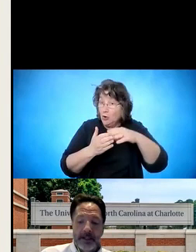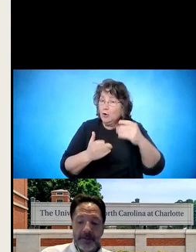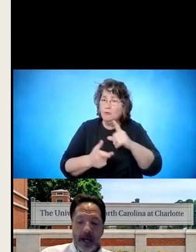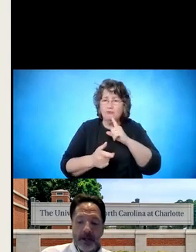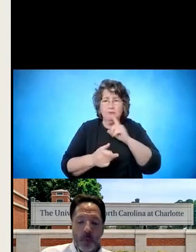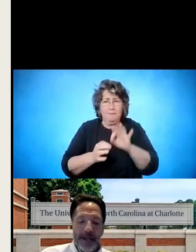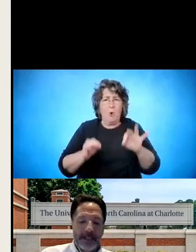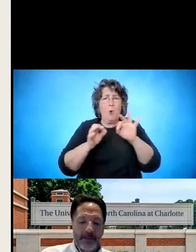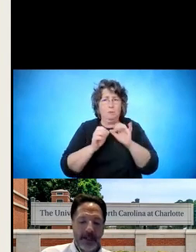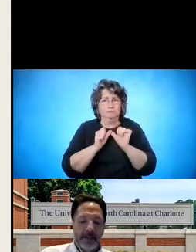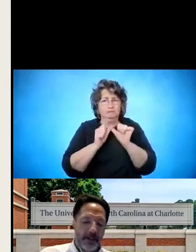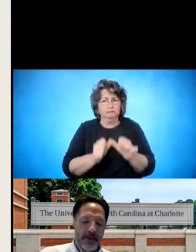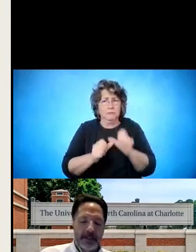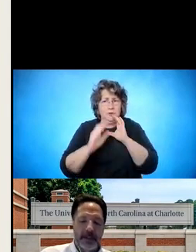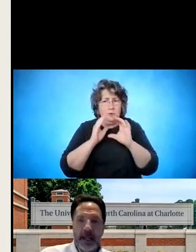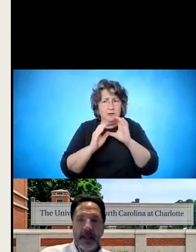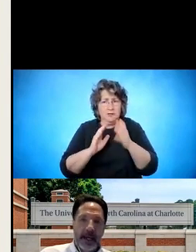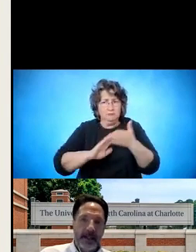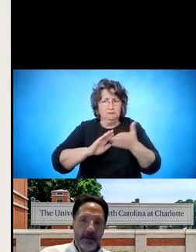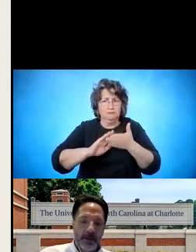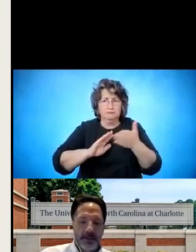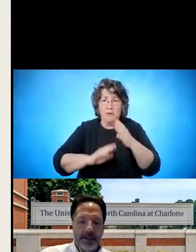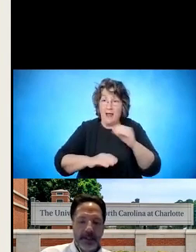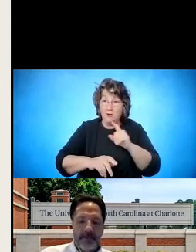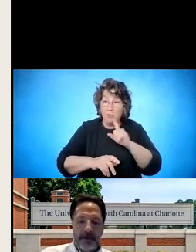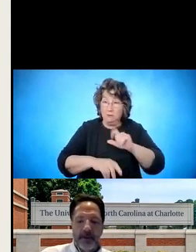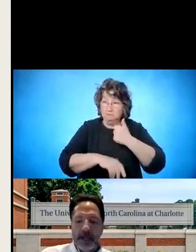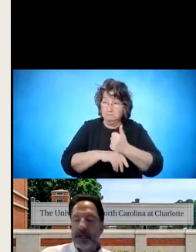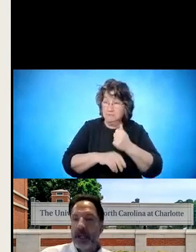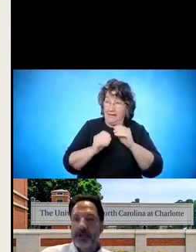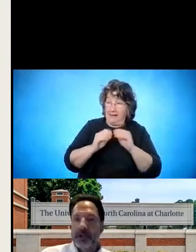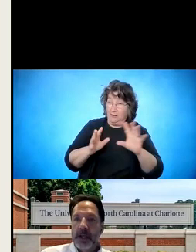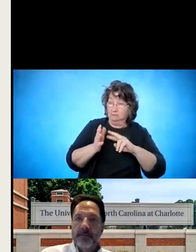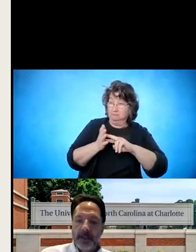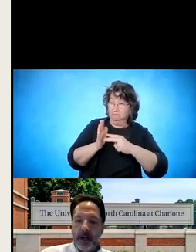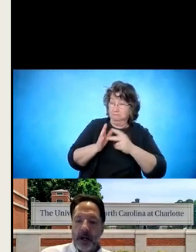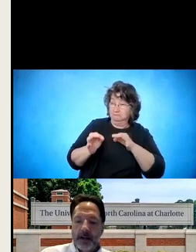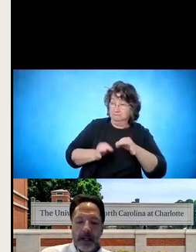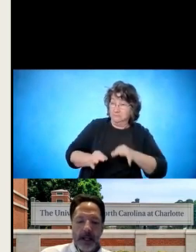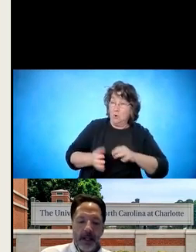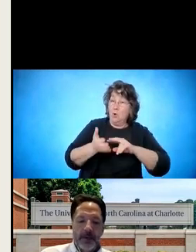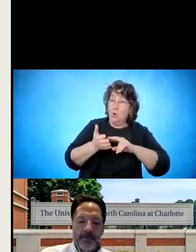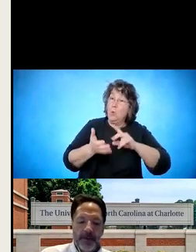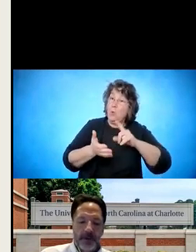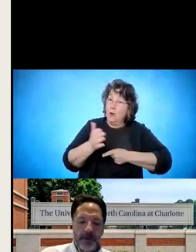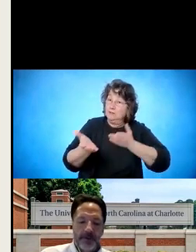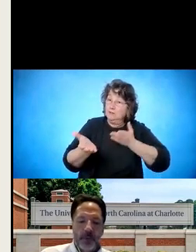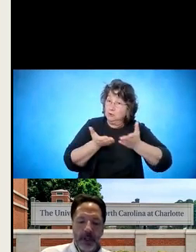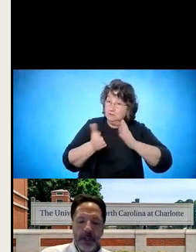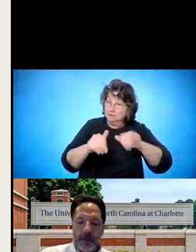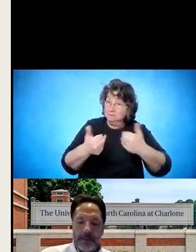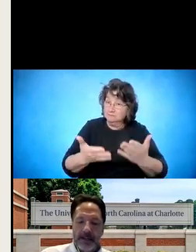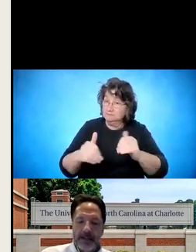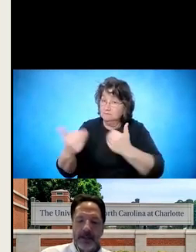clearly define what activities and services that a student is receiving from education, VR, and other professionals